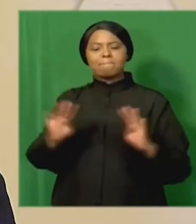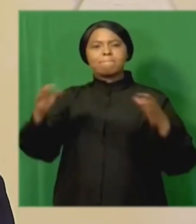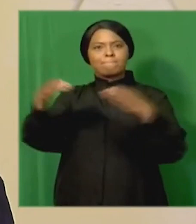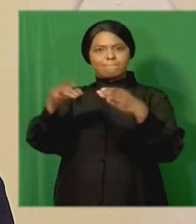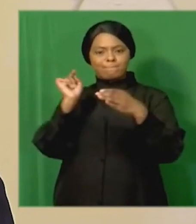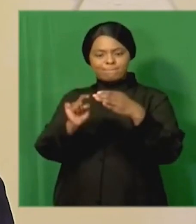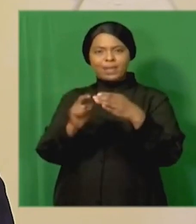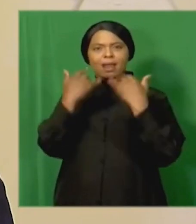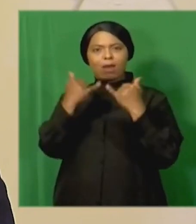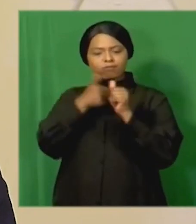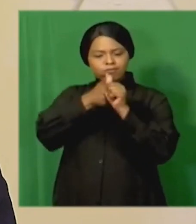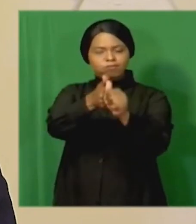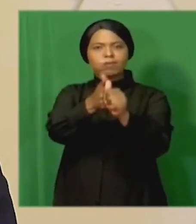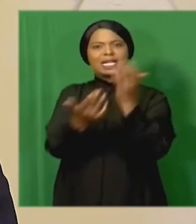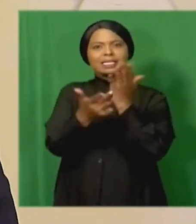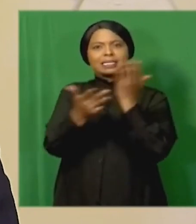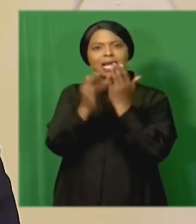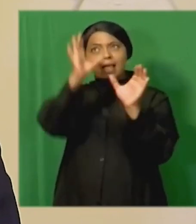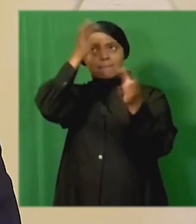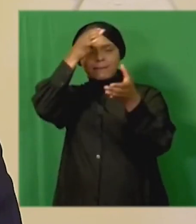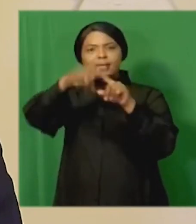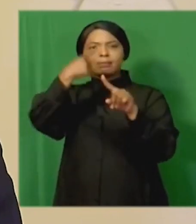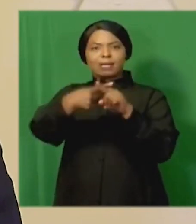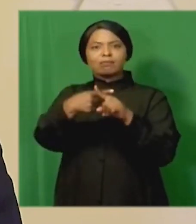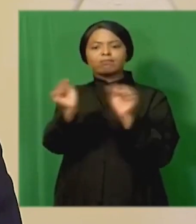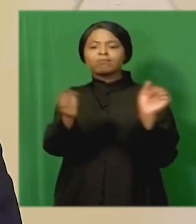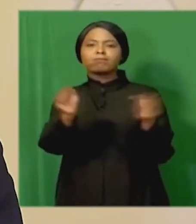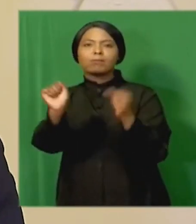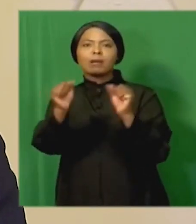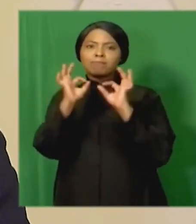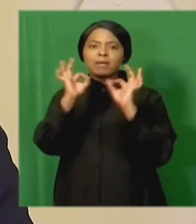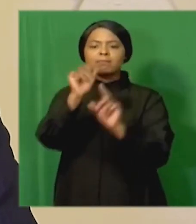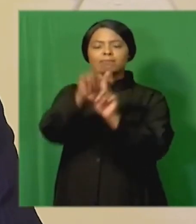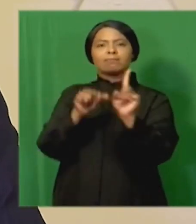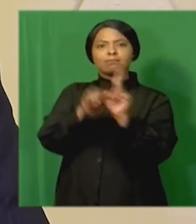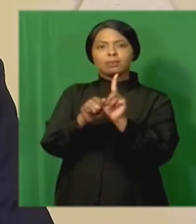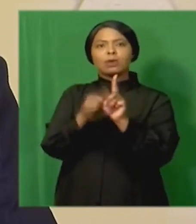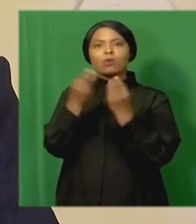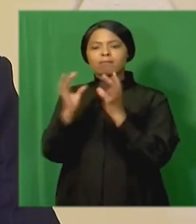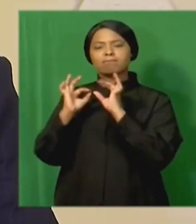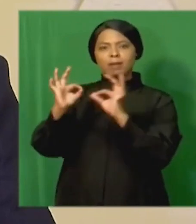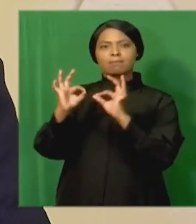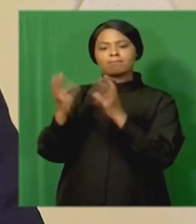appropriate technical expertise to recommend suitable candidates to the relevant minister